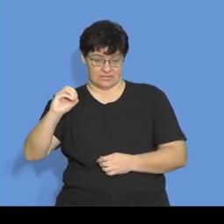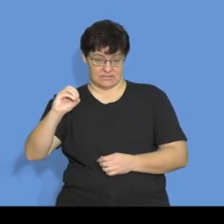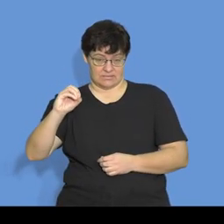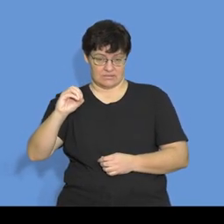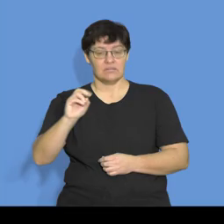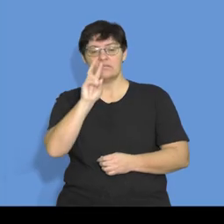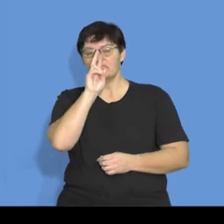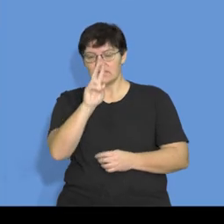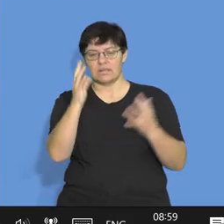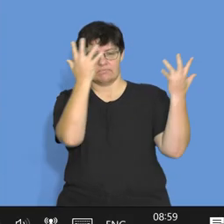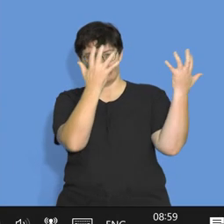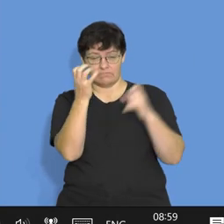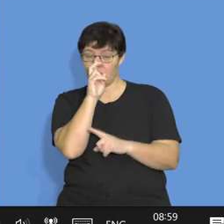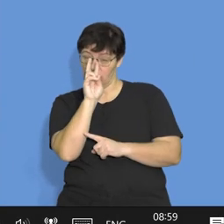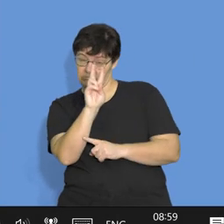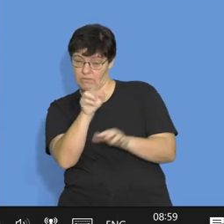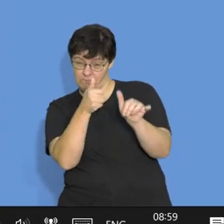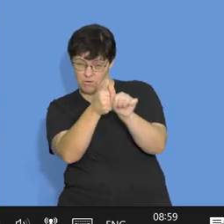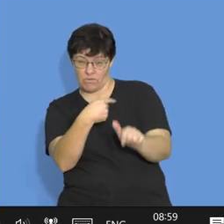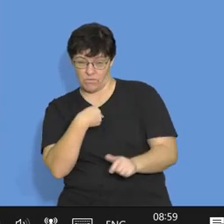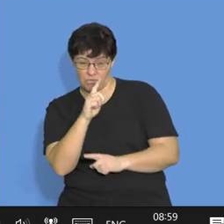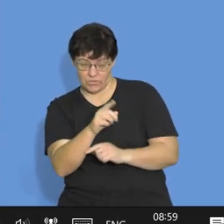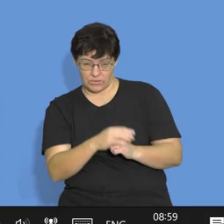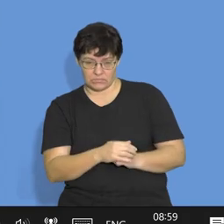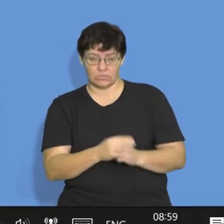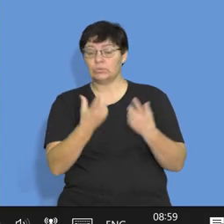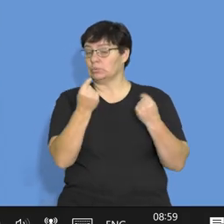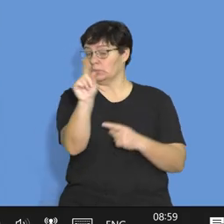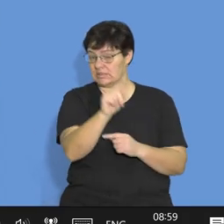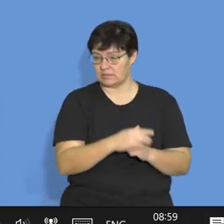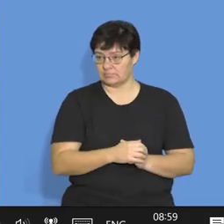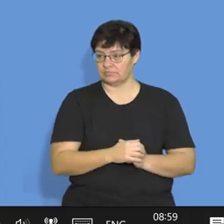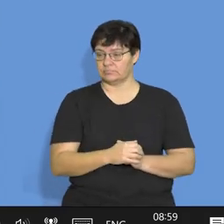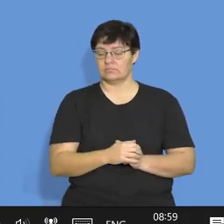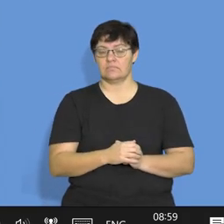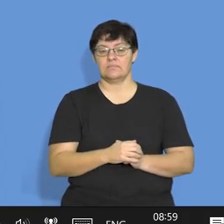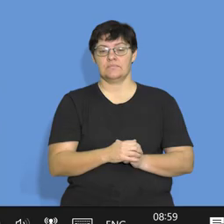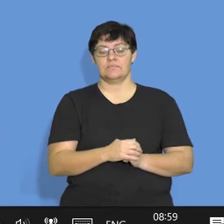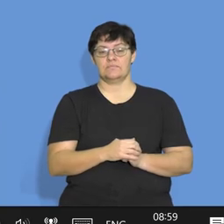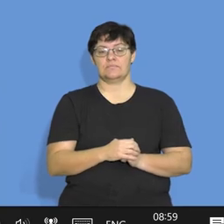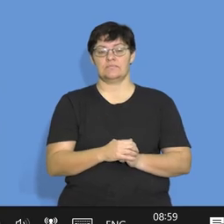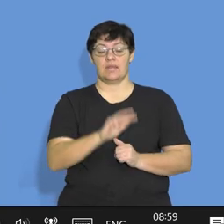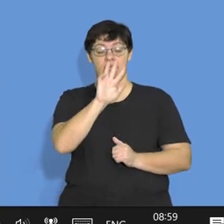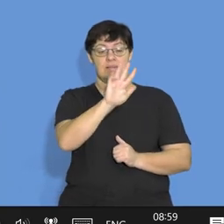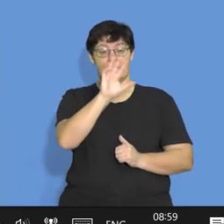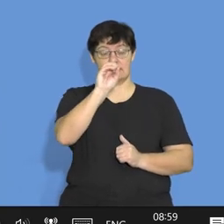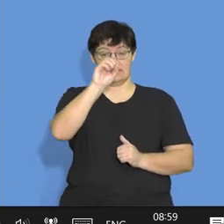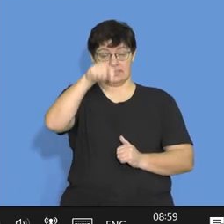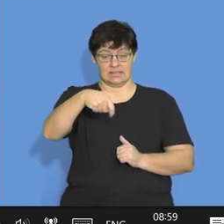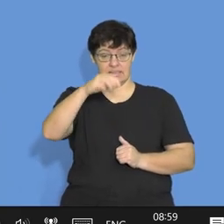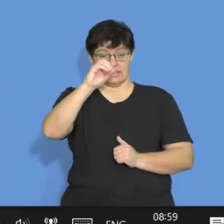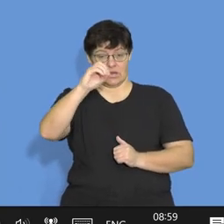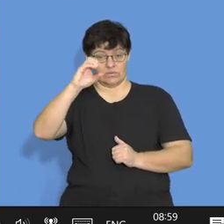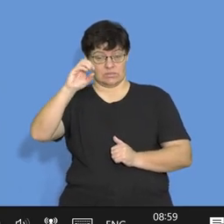calculation very closely here. What do I take? I take my 90,000 that I'm receiving,